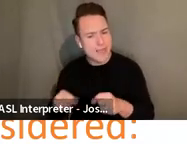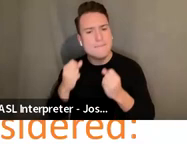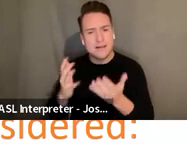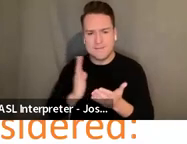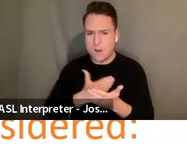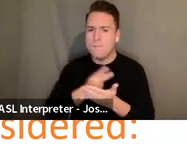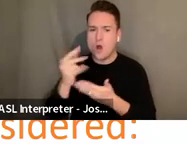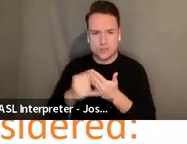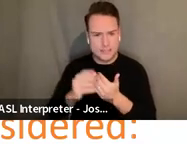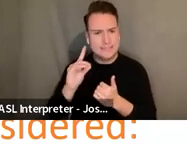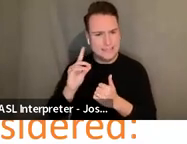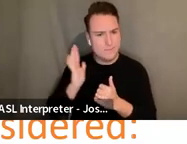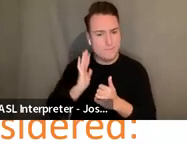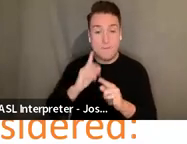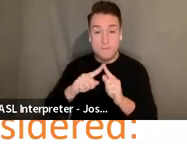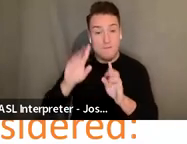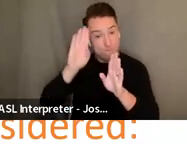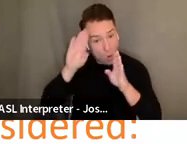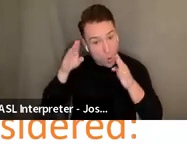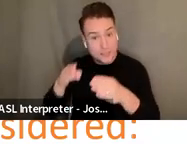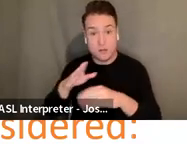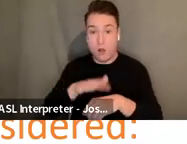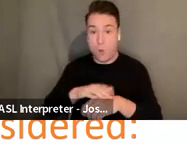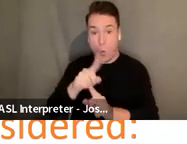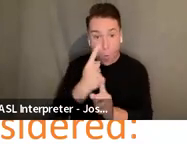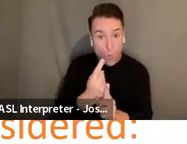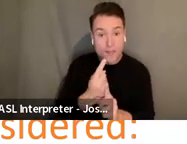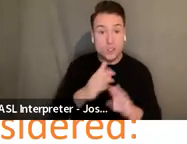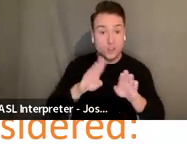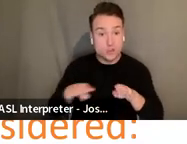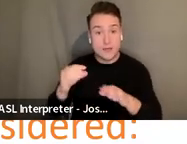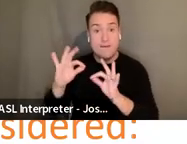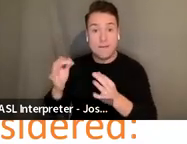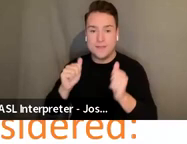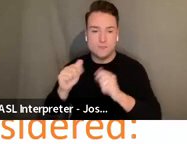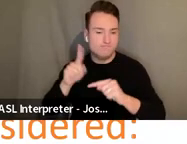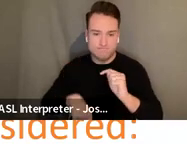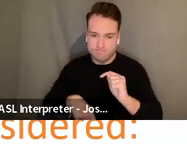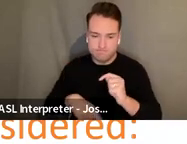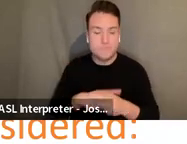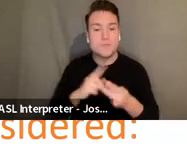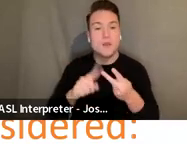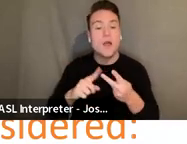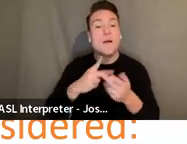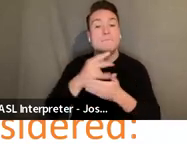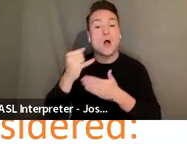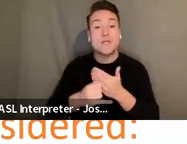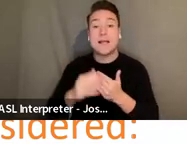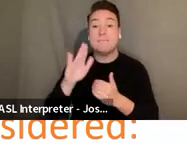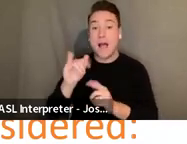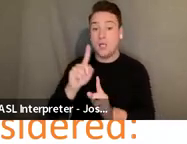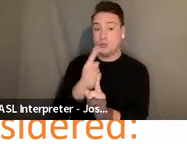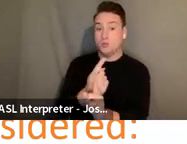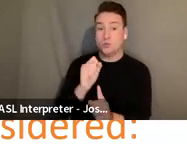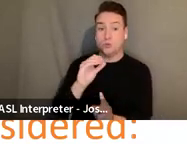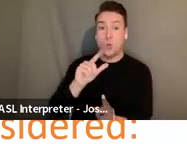past, but they cannot be focused solely on children and family theatre. Projects by solo artists. This is one